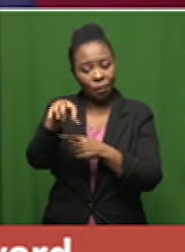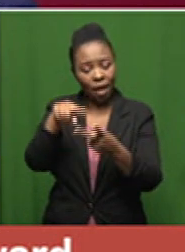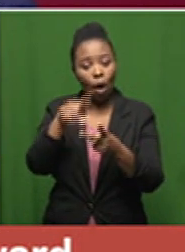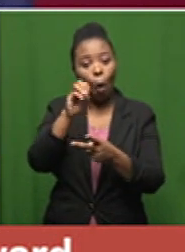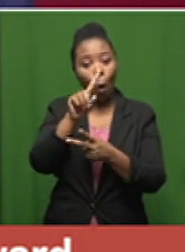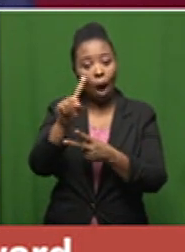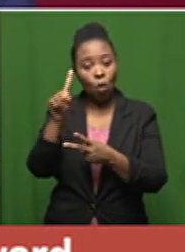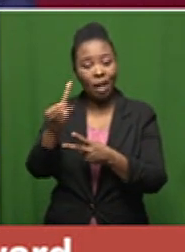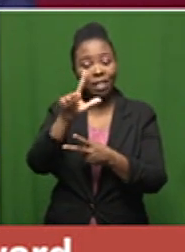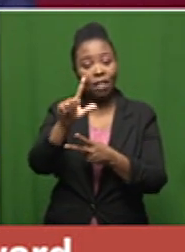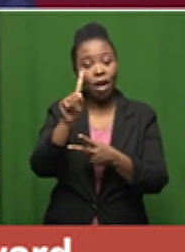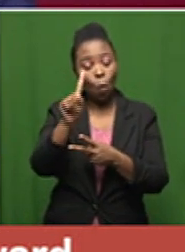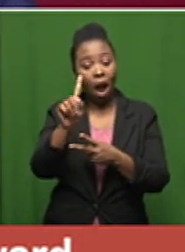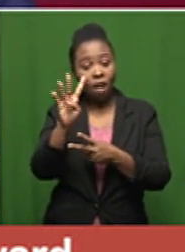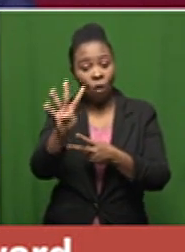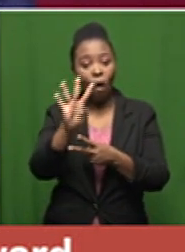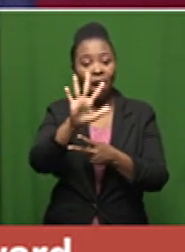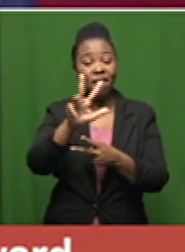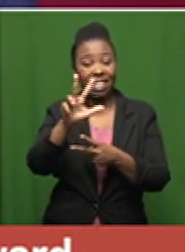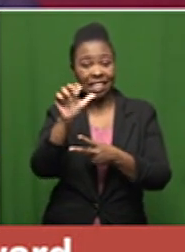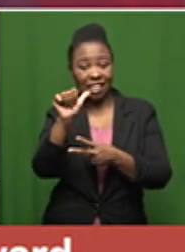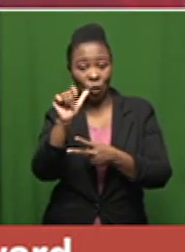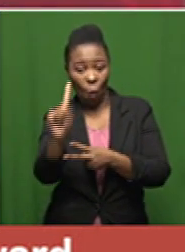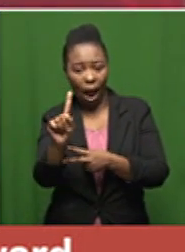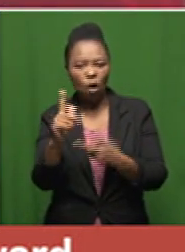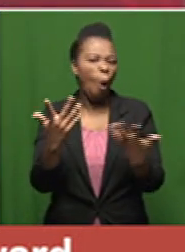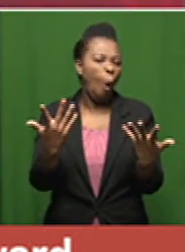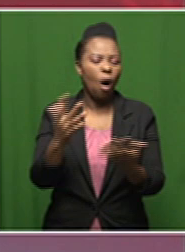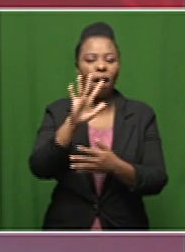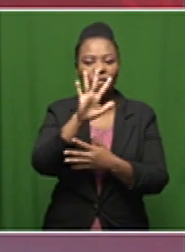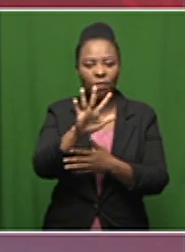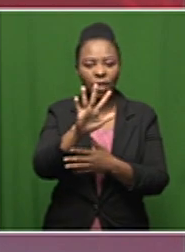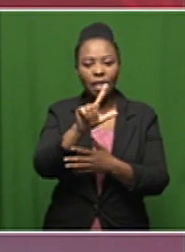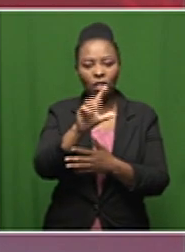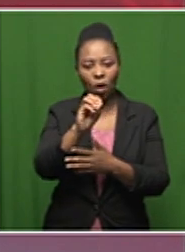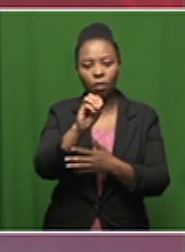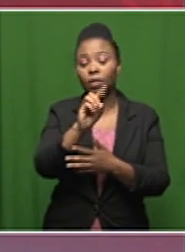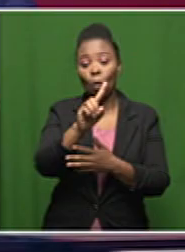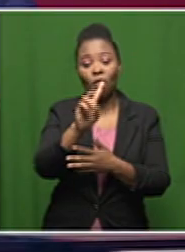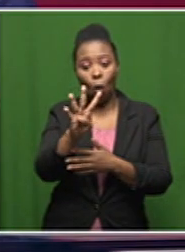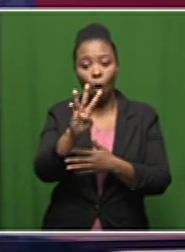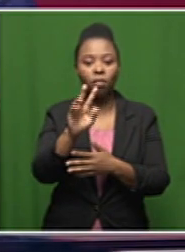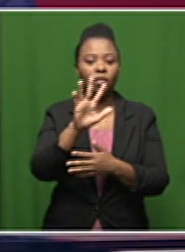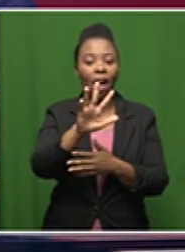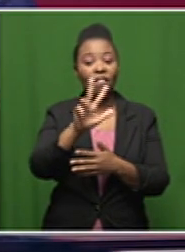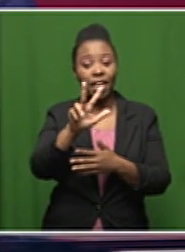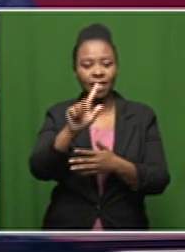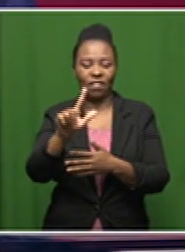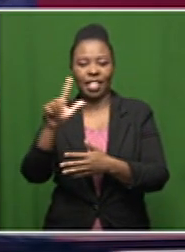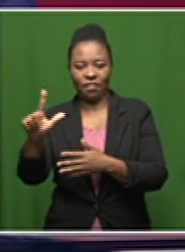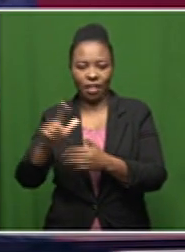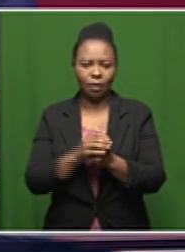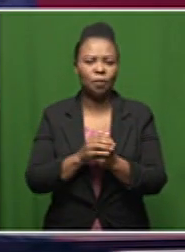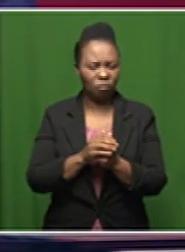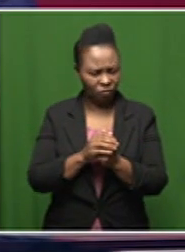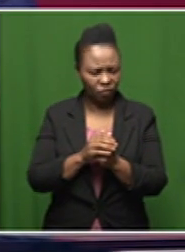714 5861 or 714 5877 we look forward to hearing from you